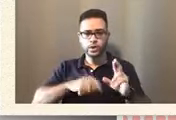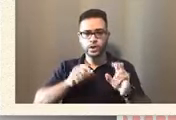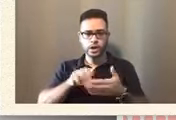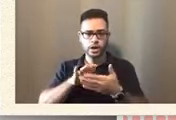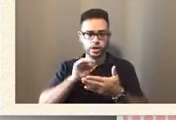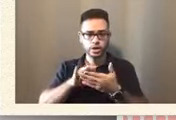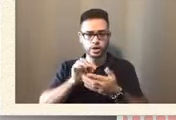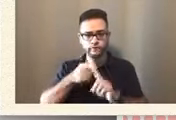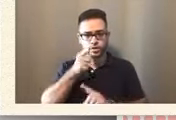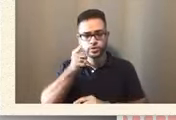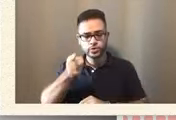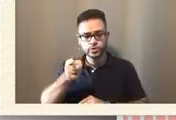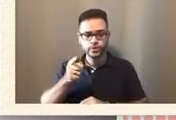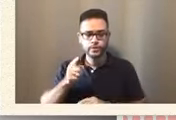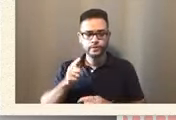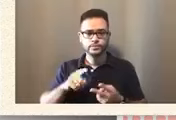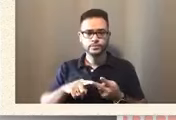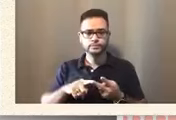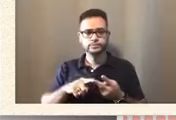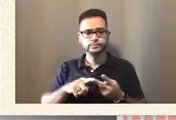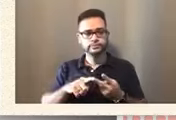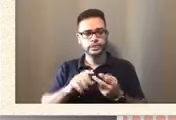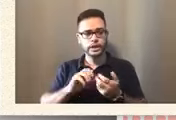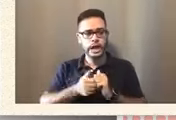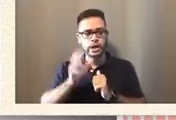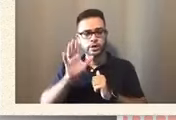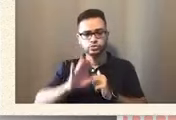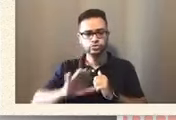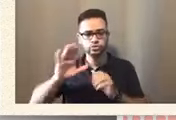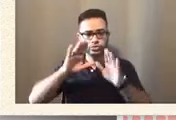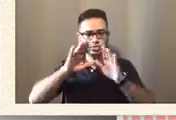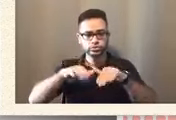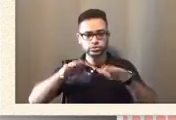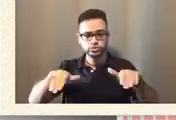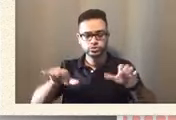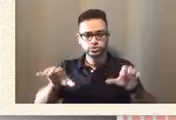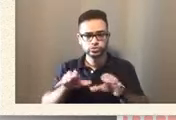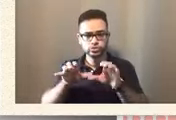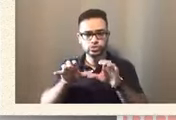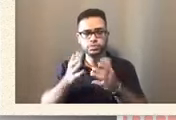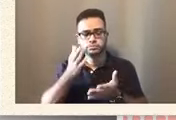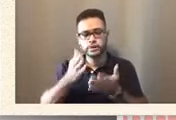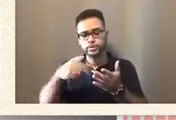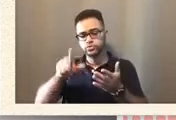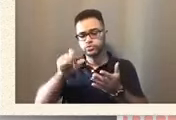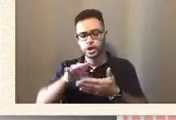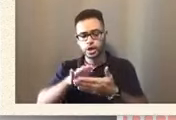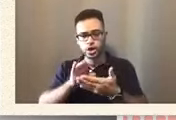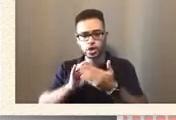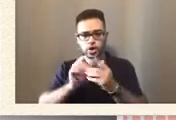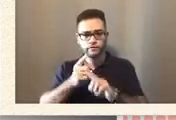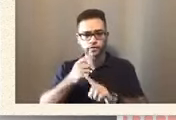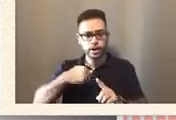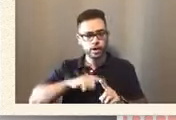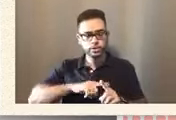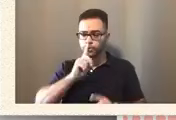your kids are doing, and maybe something you can learn from us. I'm very proud of my son.